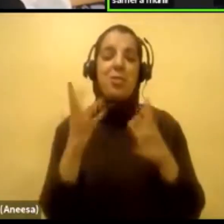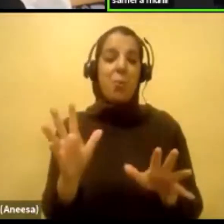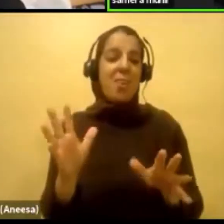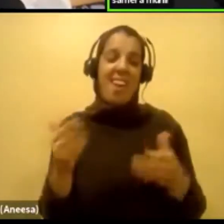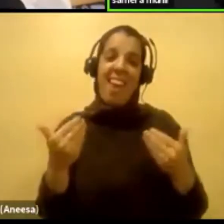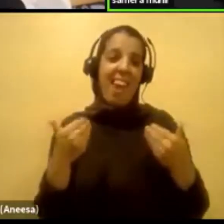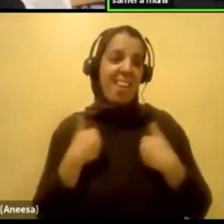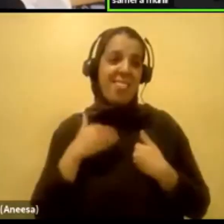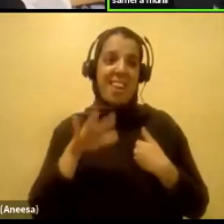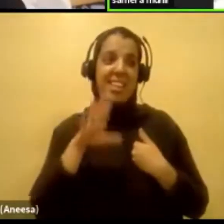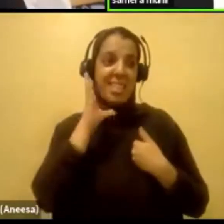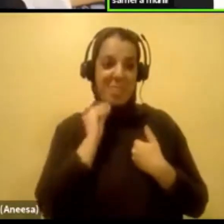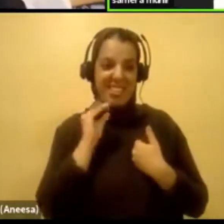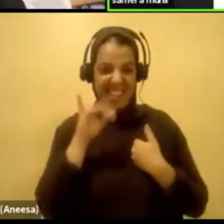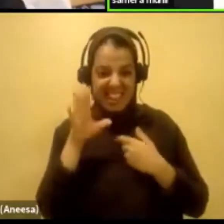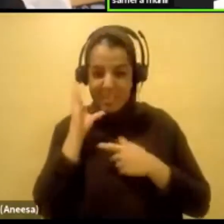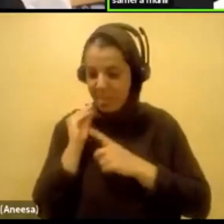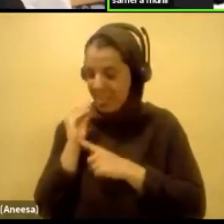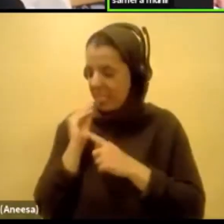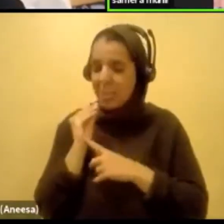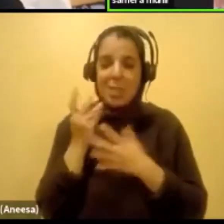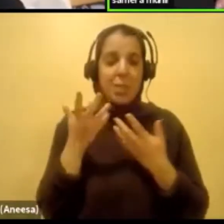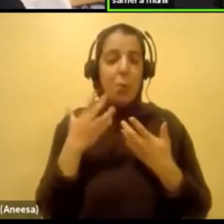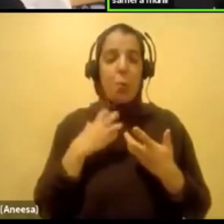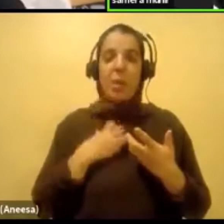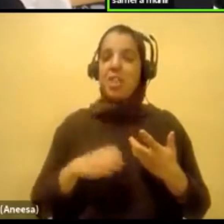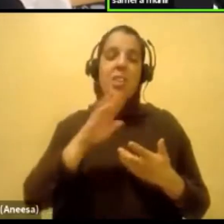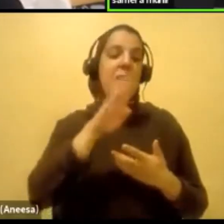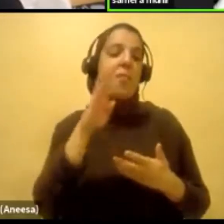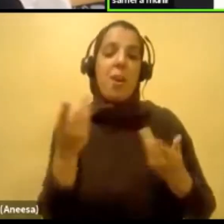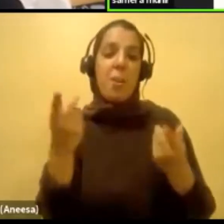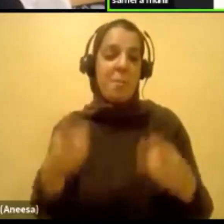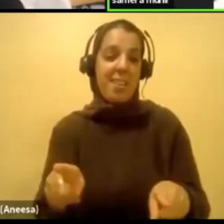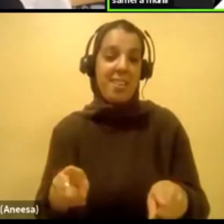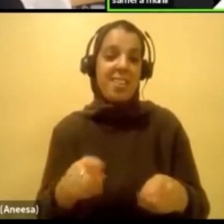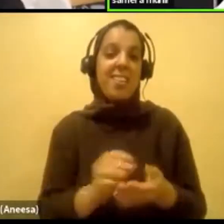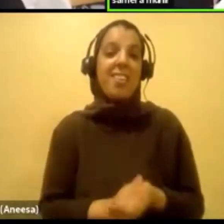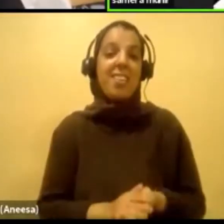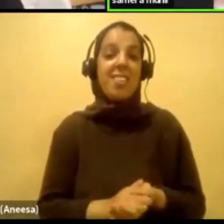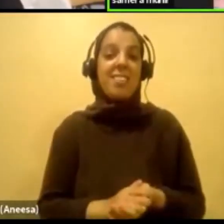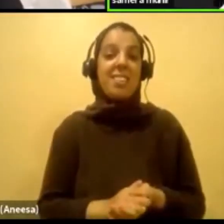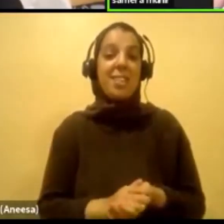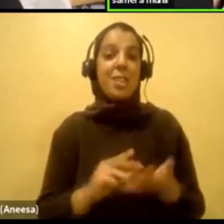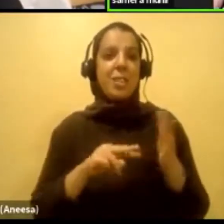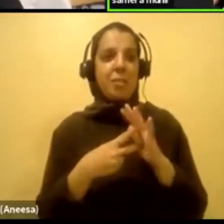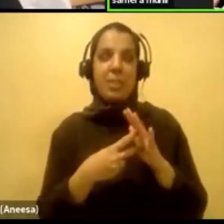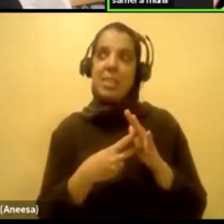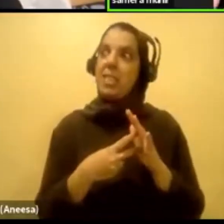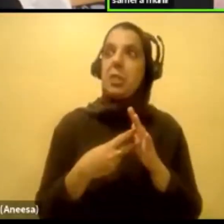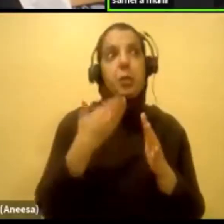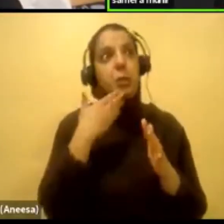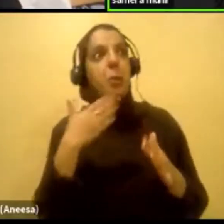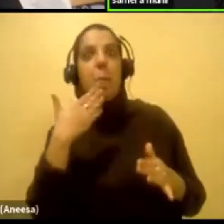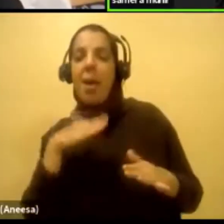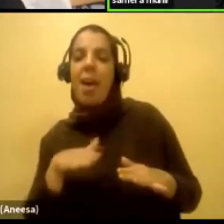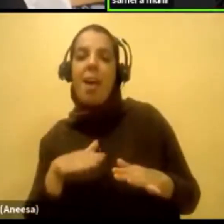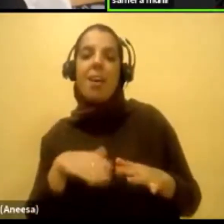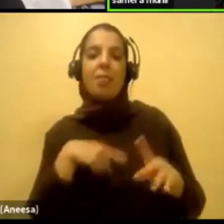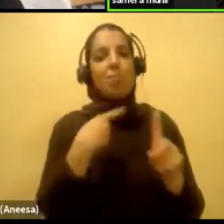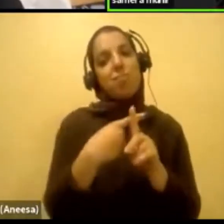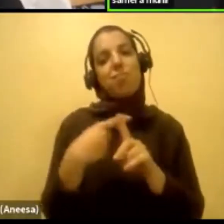story, you know, and that's where it's kind of a double edged sword, you know, in a way, but